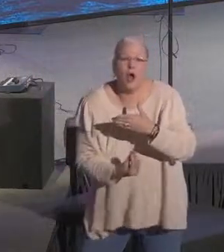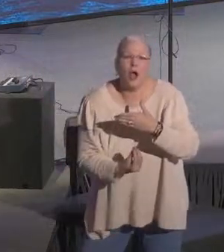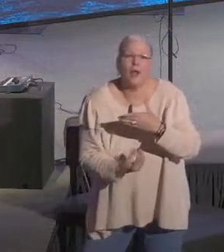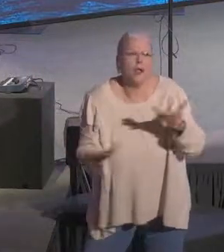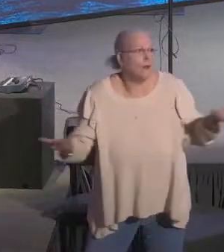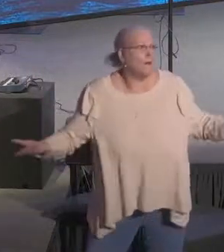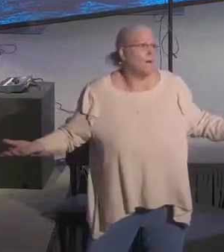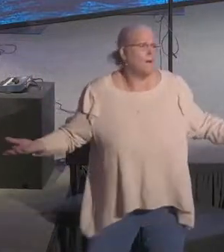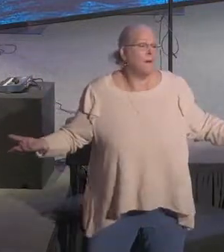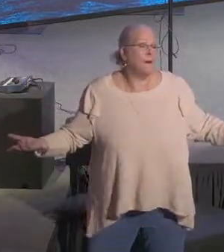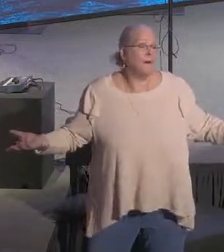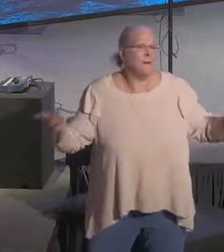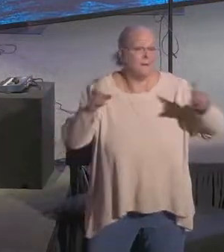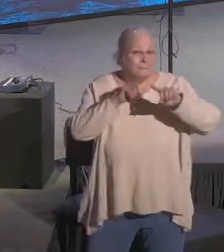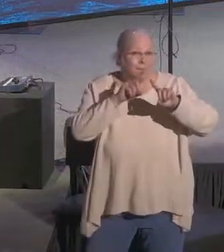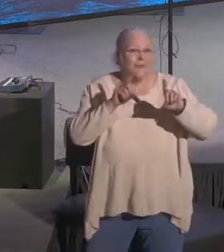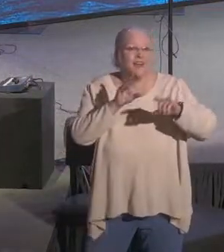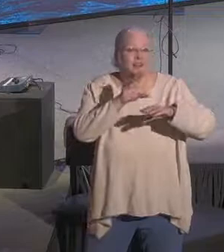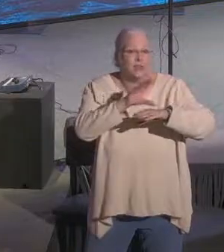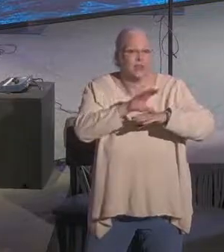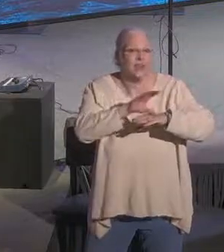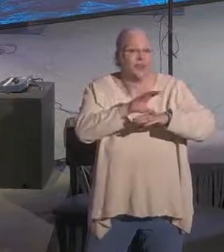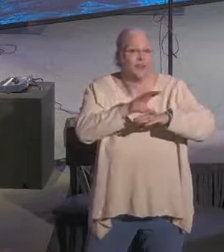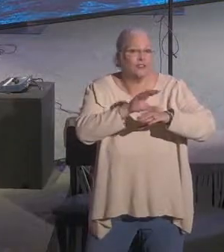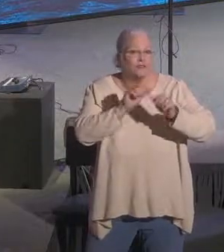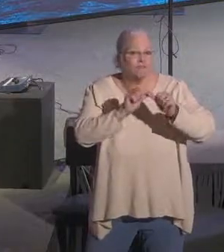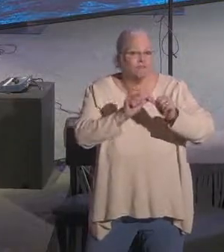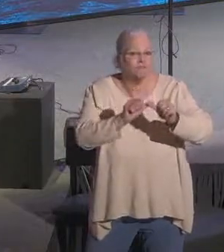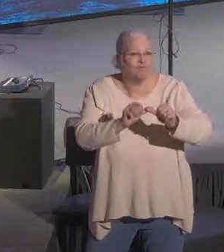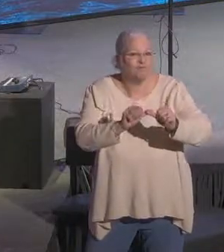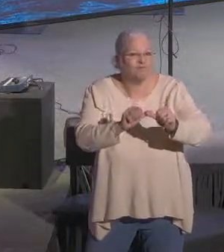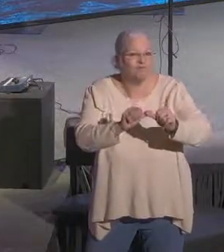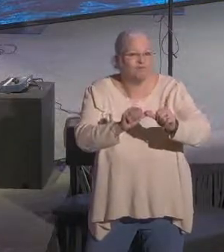have come and gone. But the church remains.